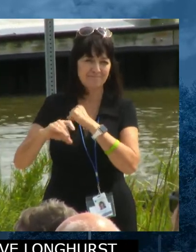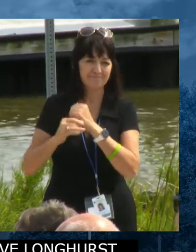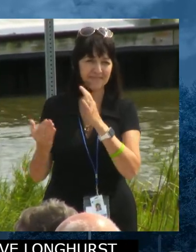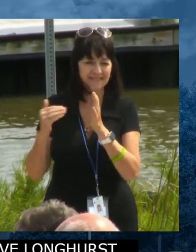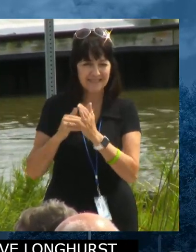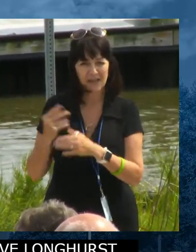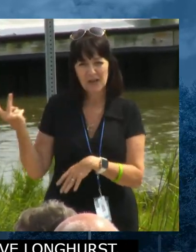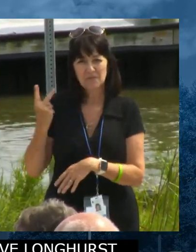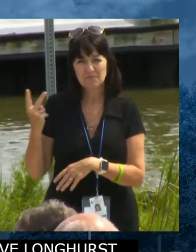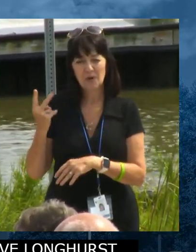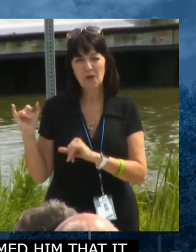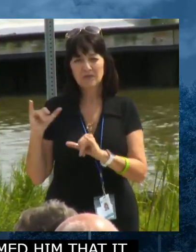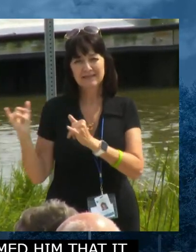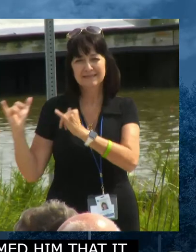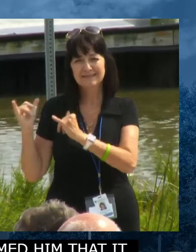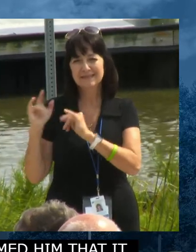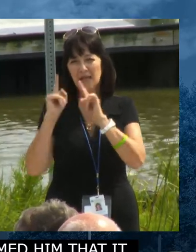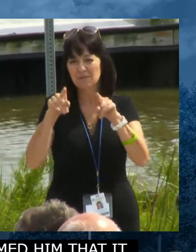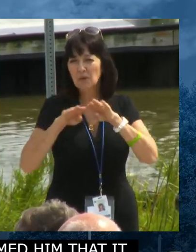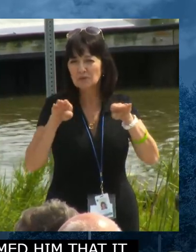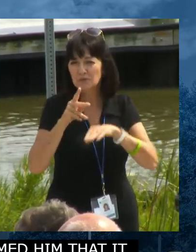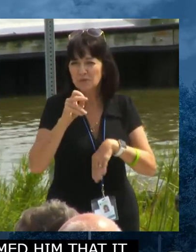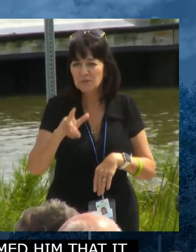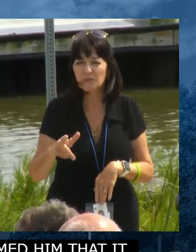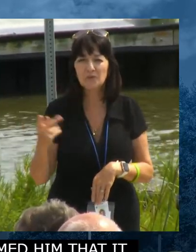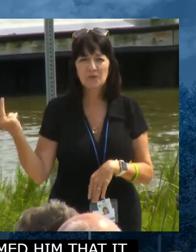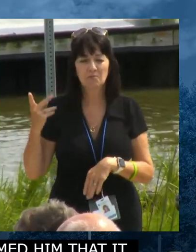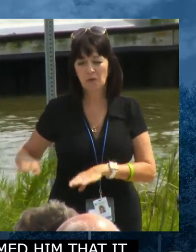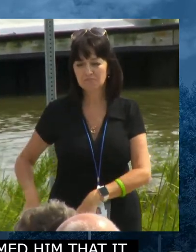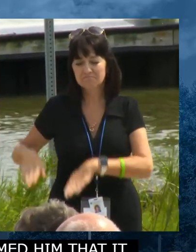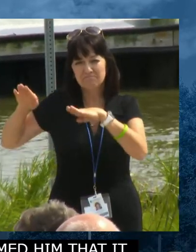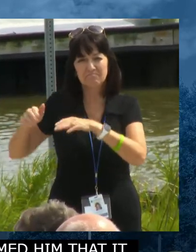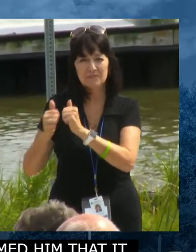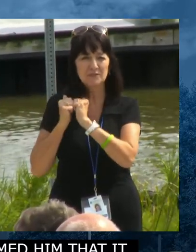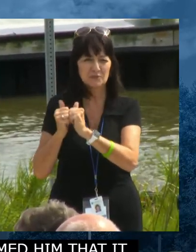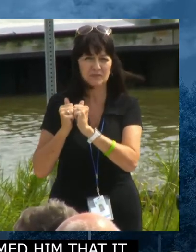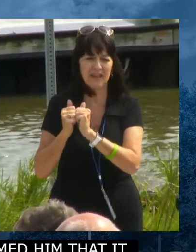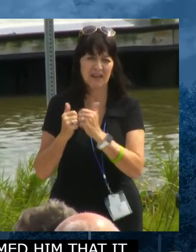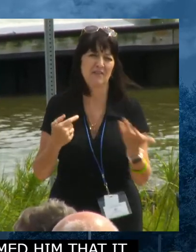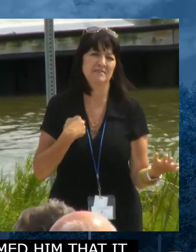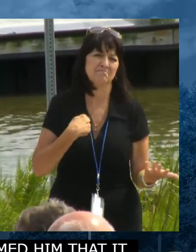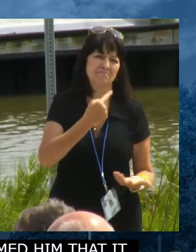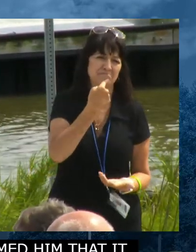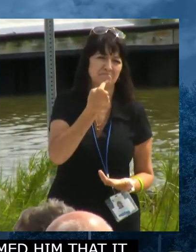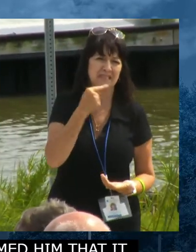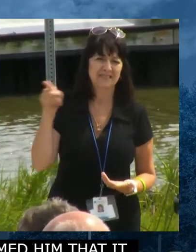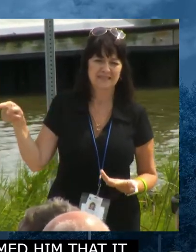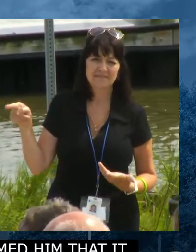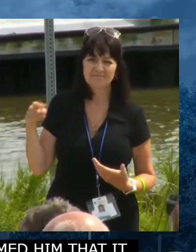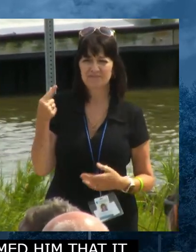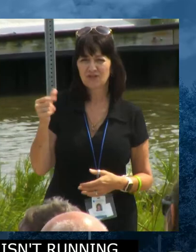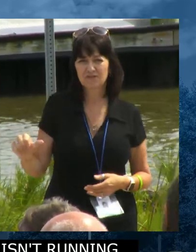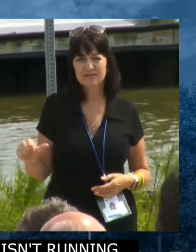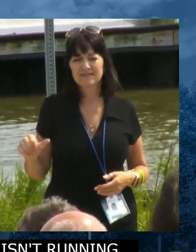to the same pool when we were growing up. So he will be sorely missed in the General Assembly.